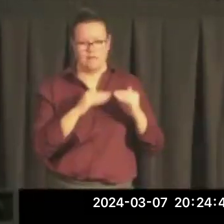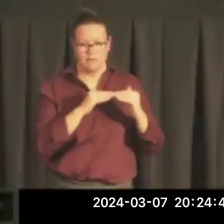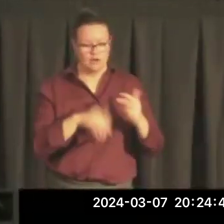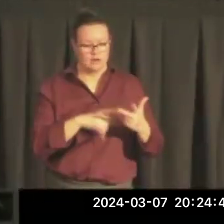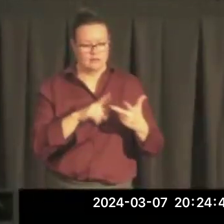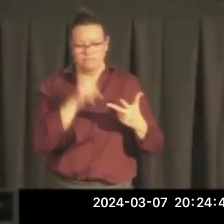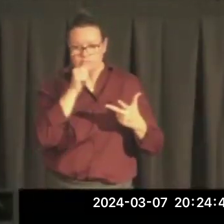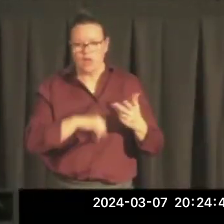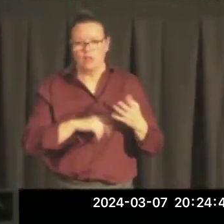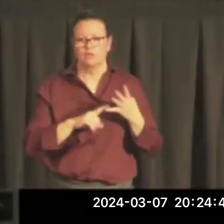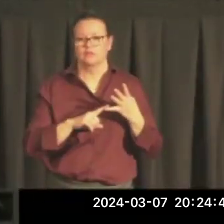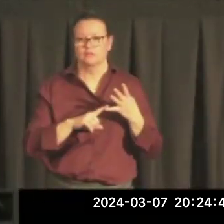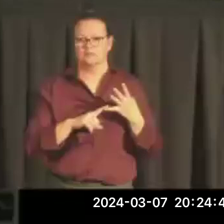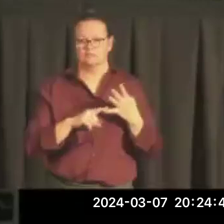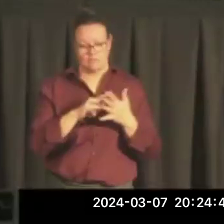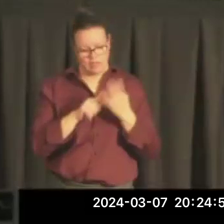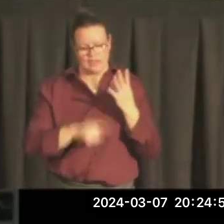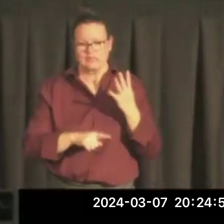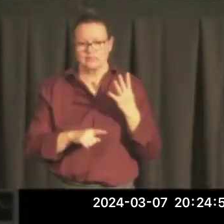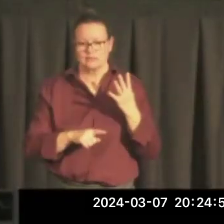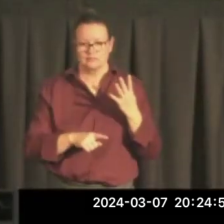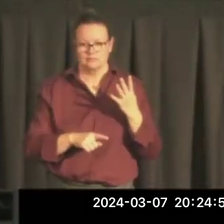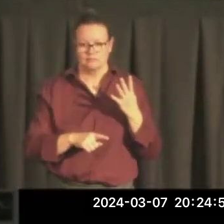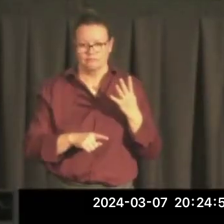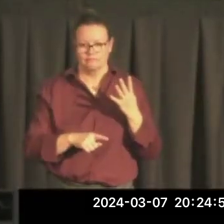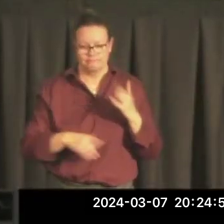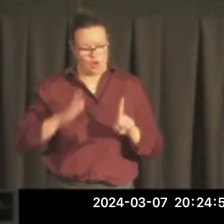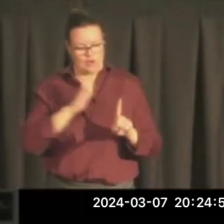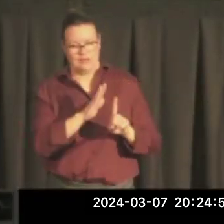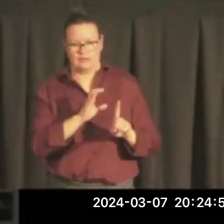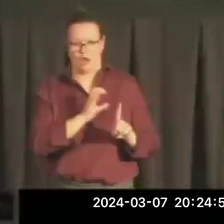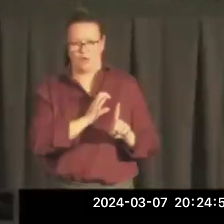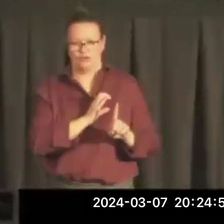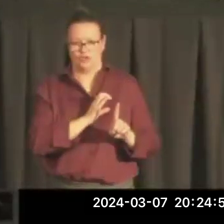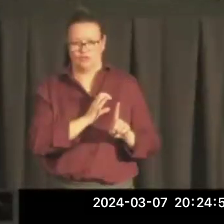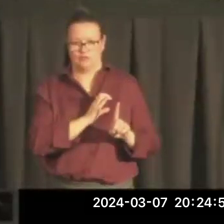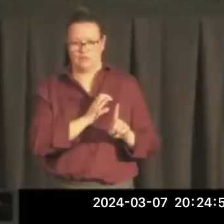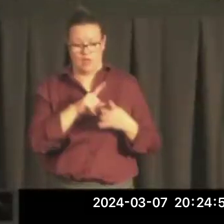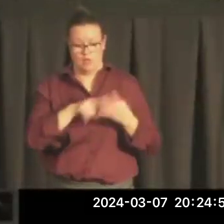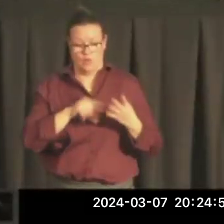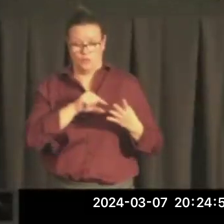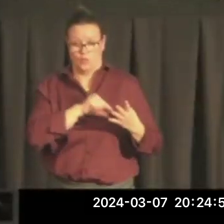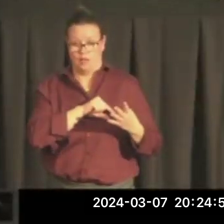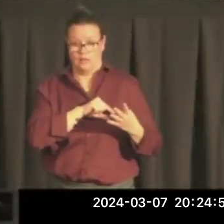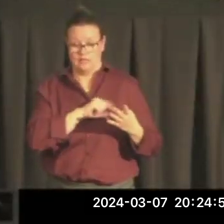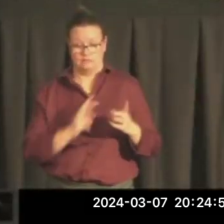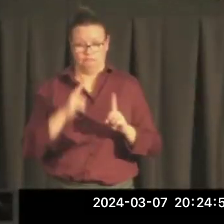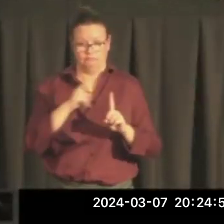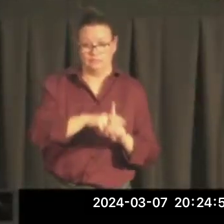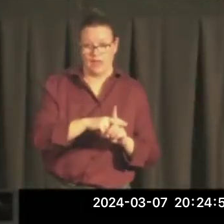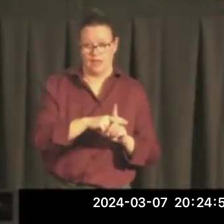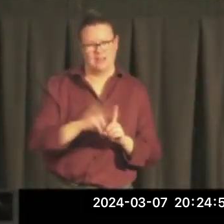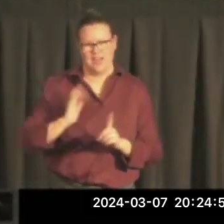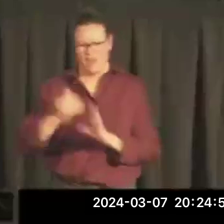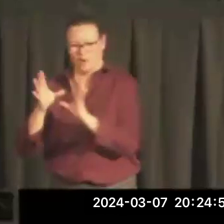Tolerance. These have been his hallmarks. And those qualities. Much more than our words in